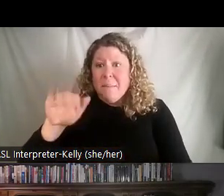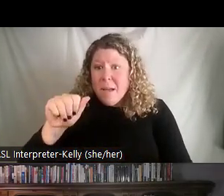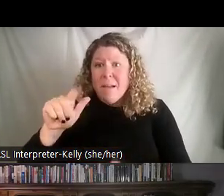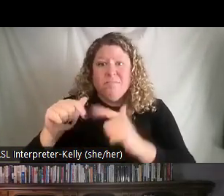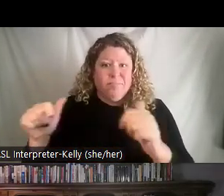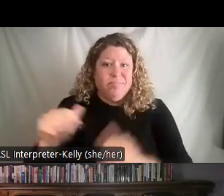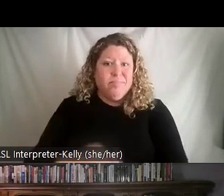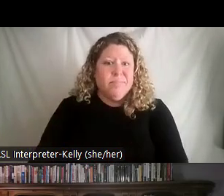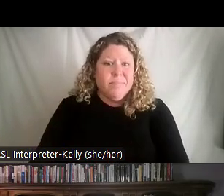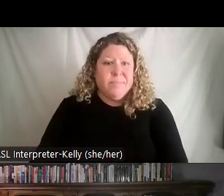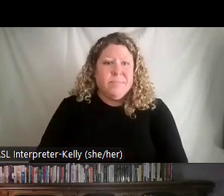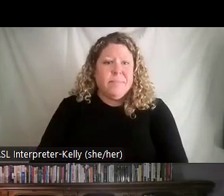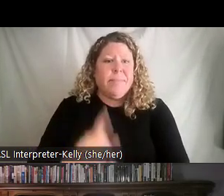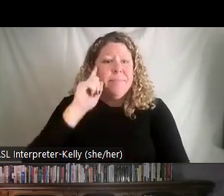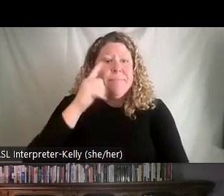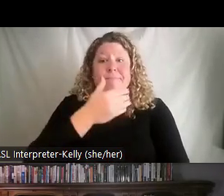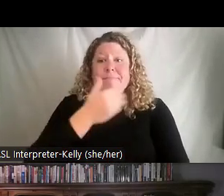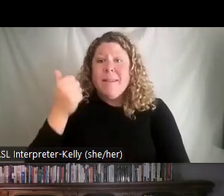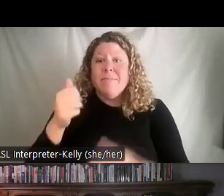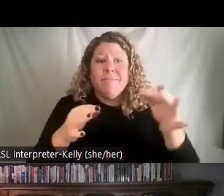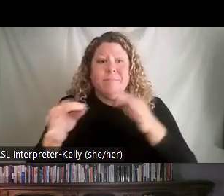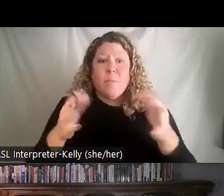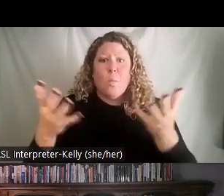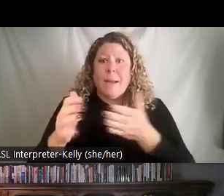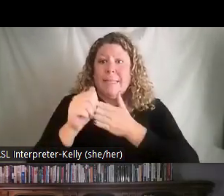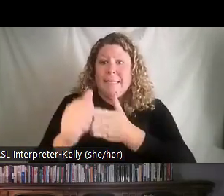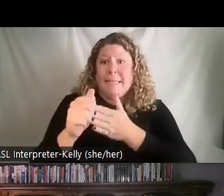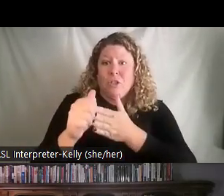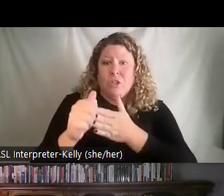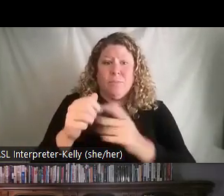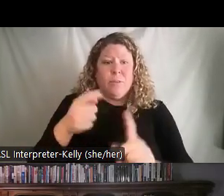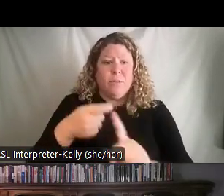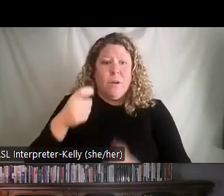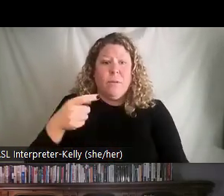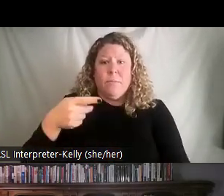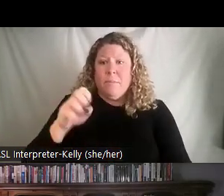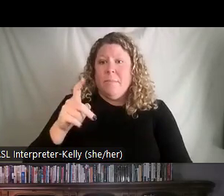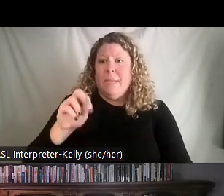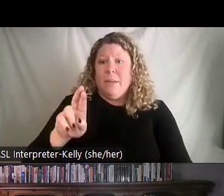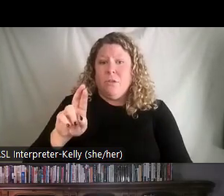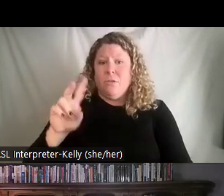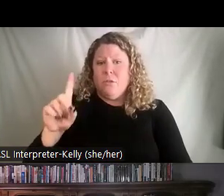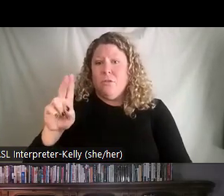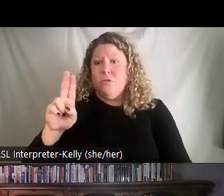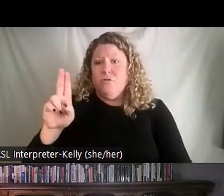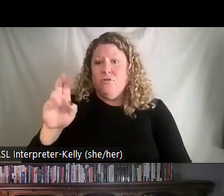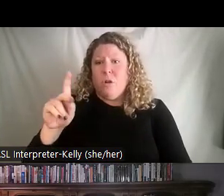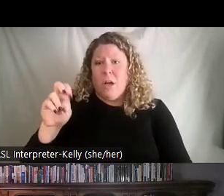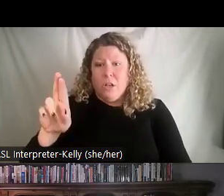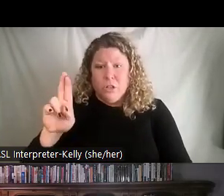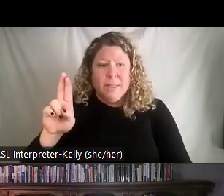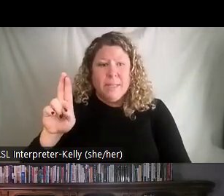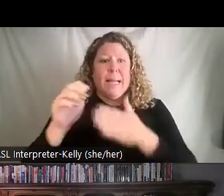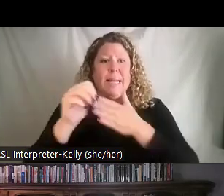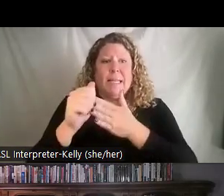I think a much better definition of what leadership is comes from Peter Drucker. And he said that leadership is lifting a person's height